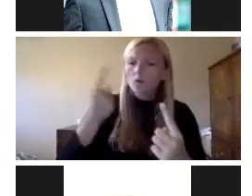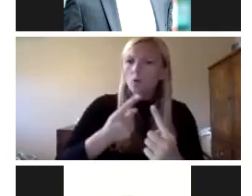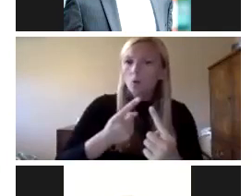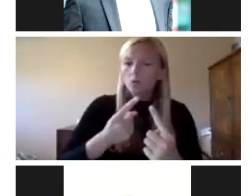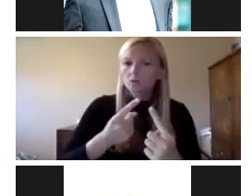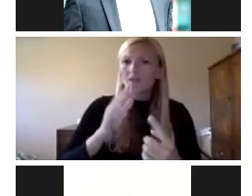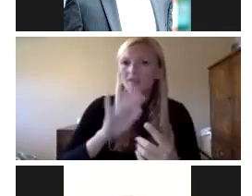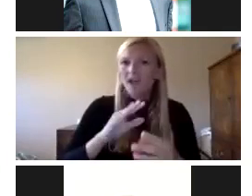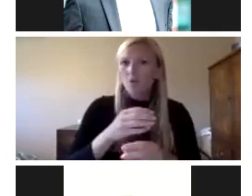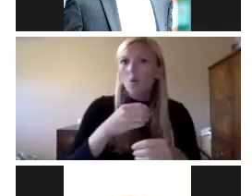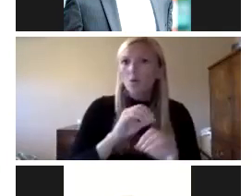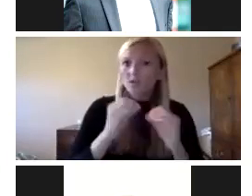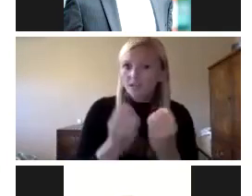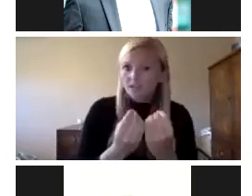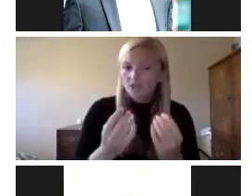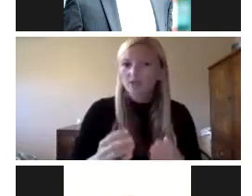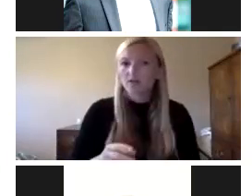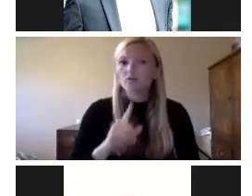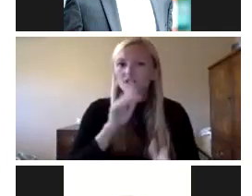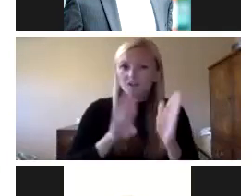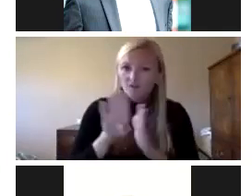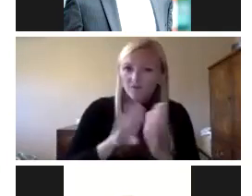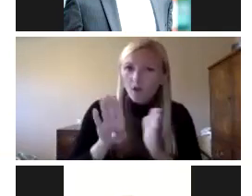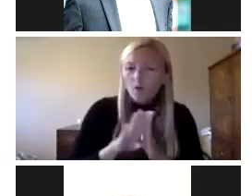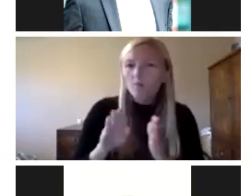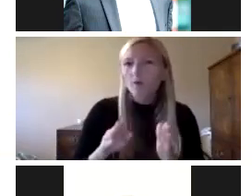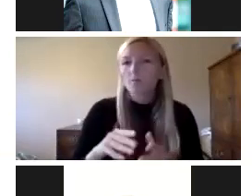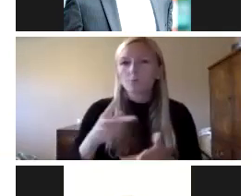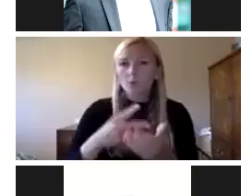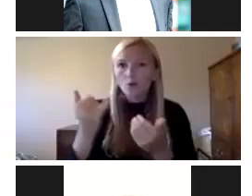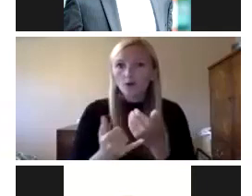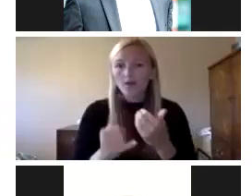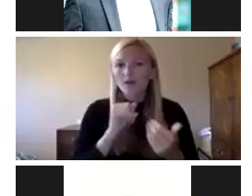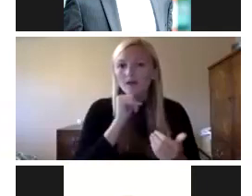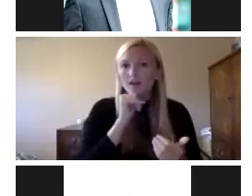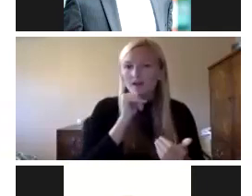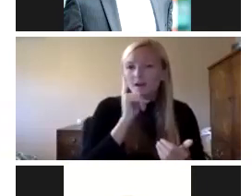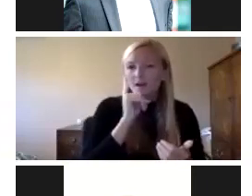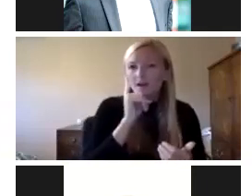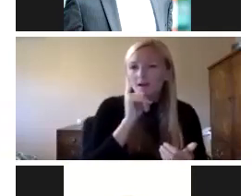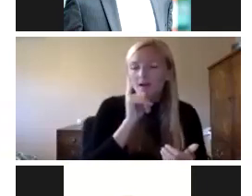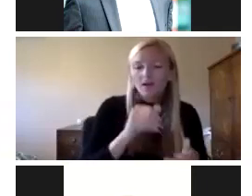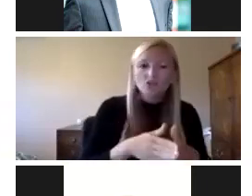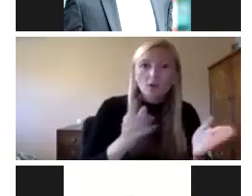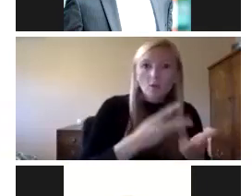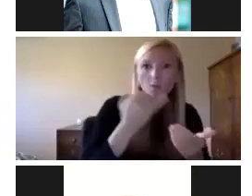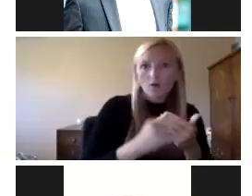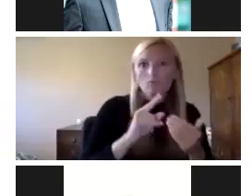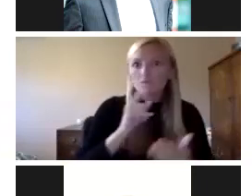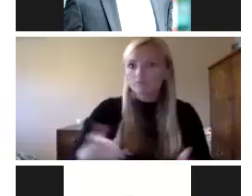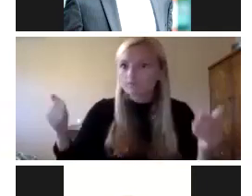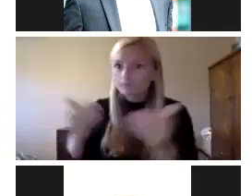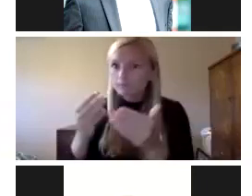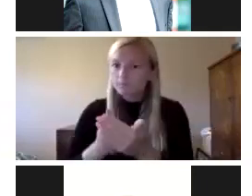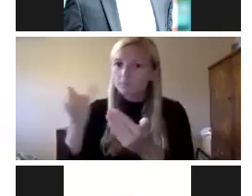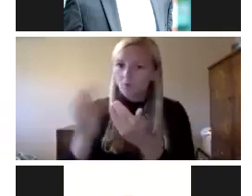organization, and really developing an intentional program, not just a space program, but an intentional operational program, and then testing